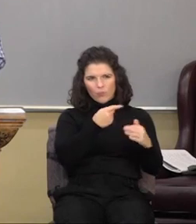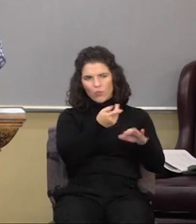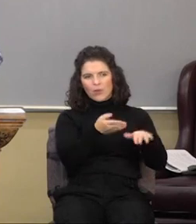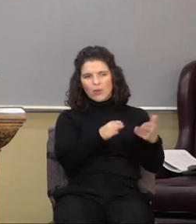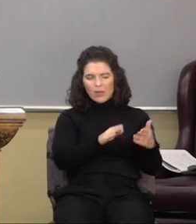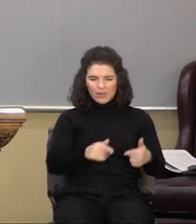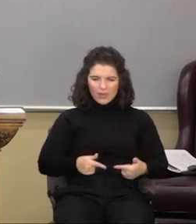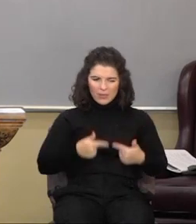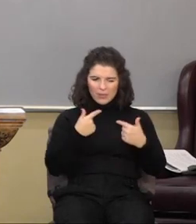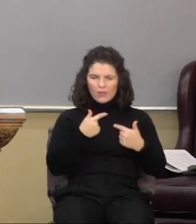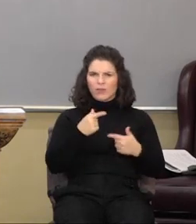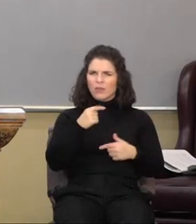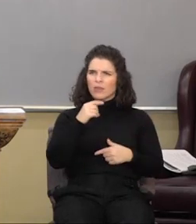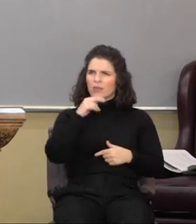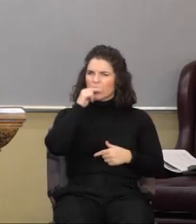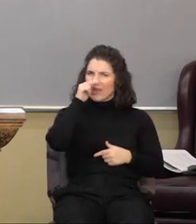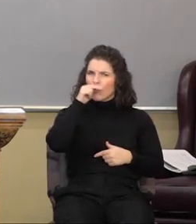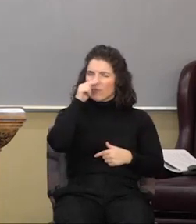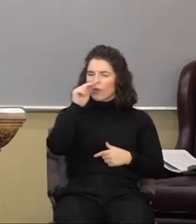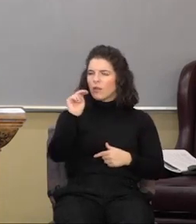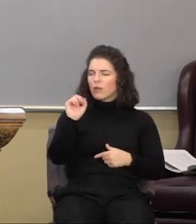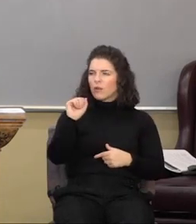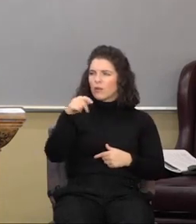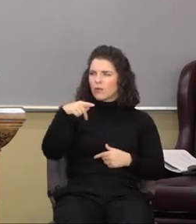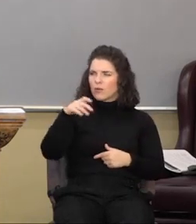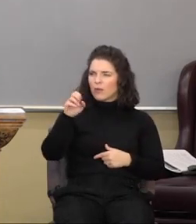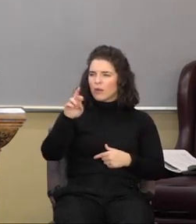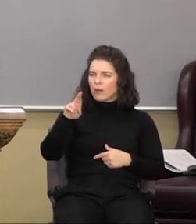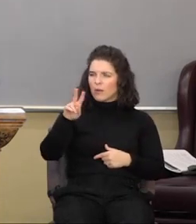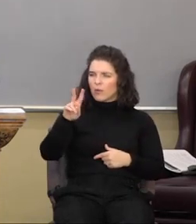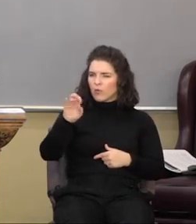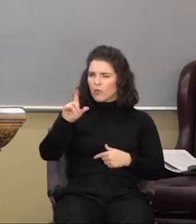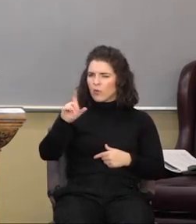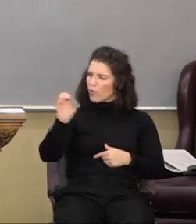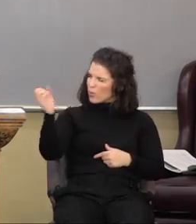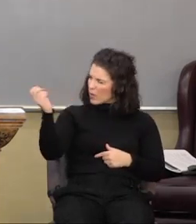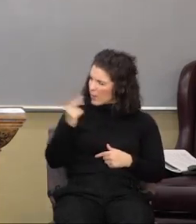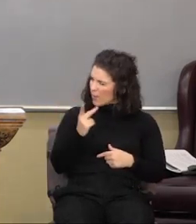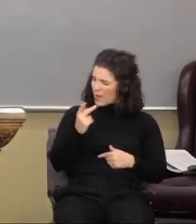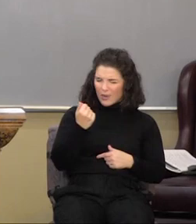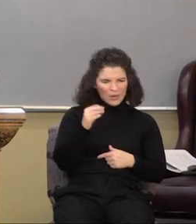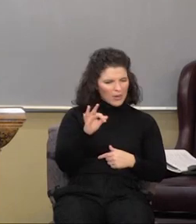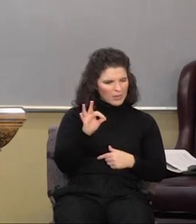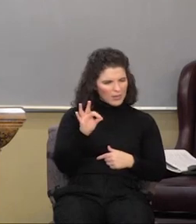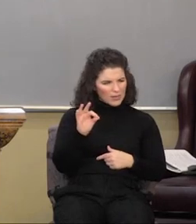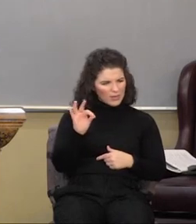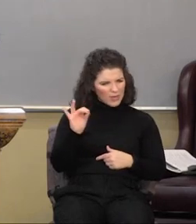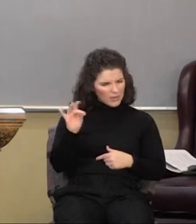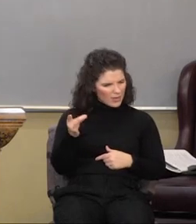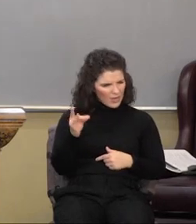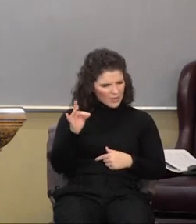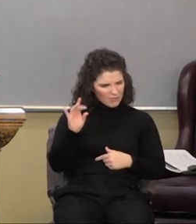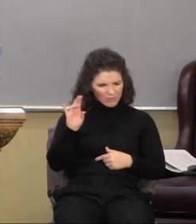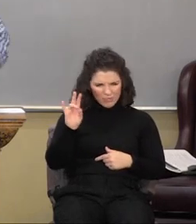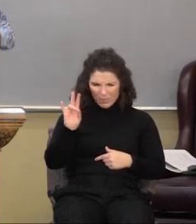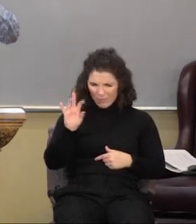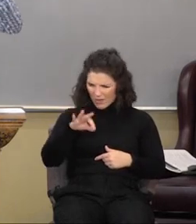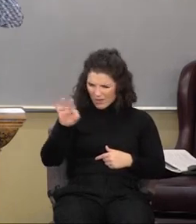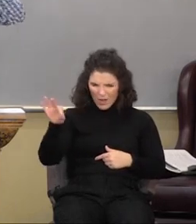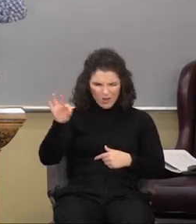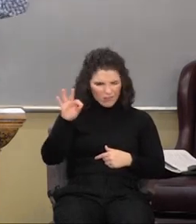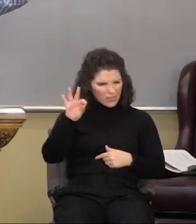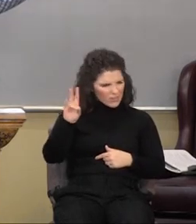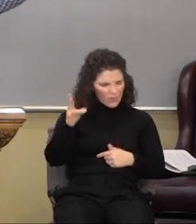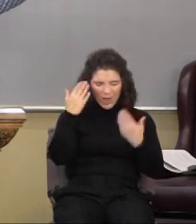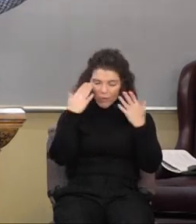And back in the, when did we come back? Late 90s, I think. Late 90s. I don't know. I'm going to my sister's house in Naperville. And